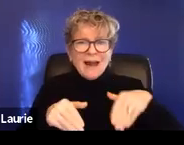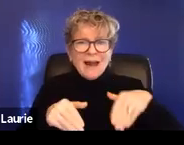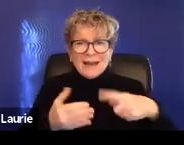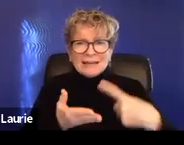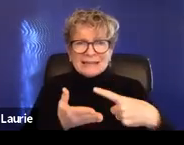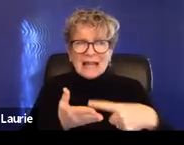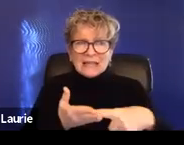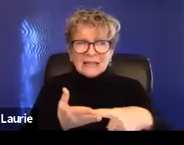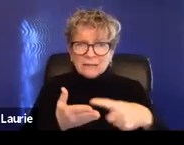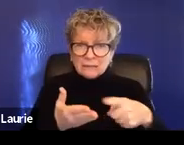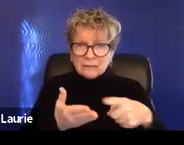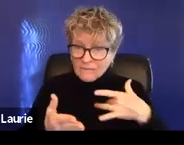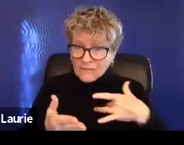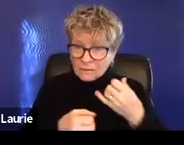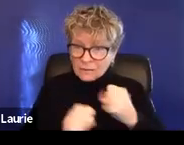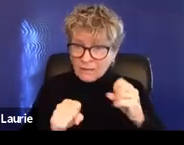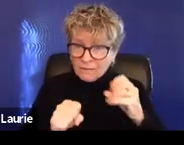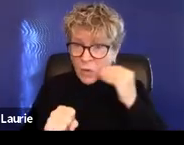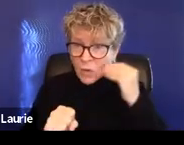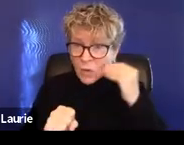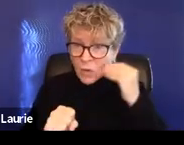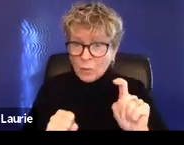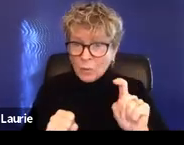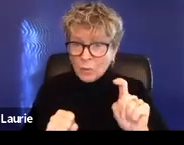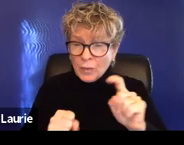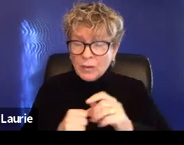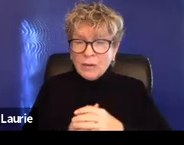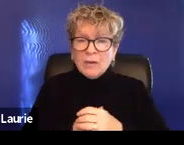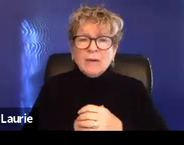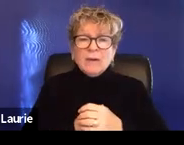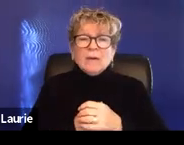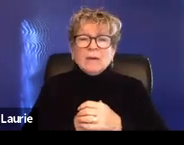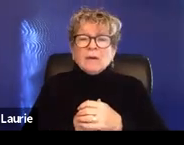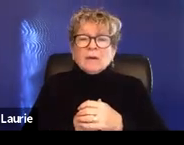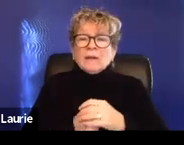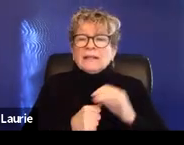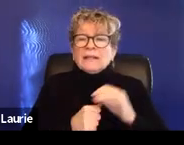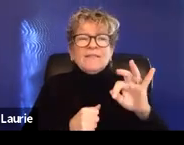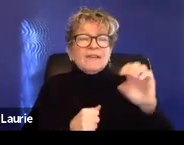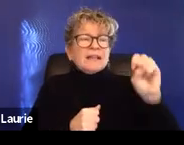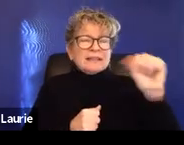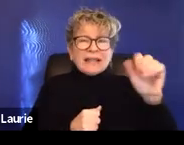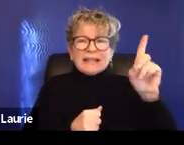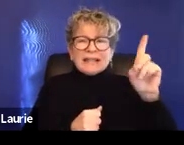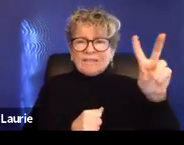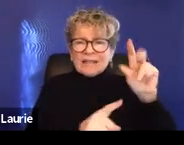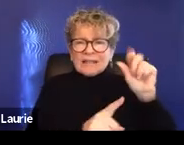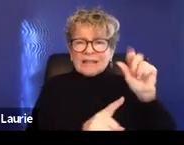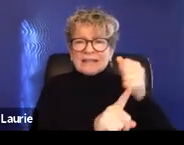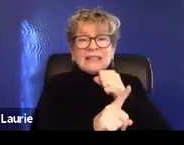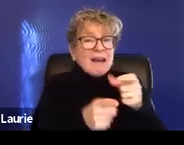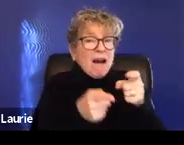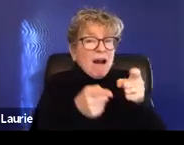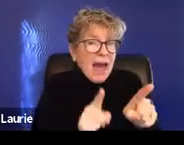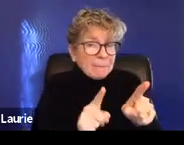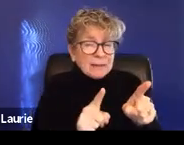are they feeling safe where they're at? Um, even if the sexual assault or the domestic violence itself did not occur